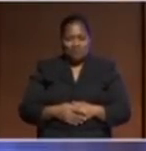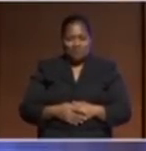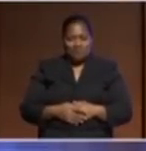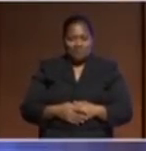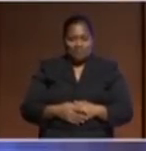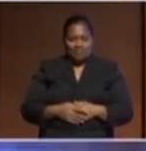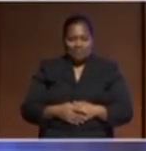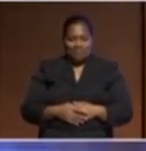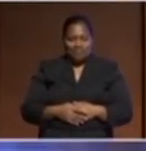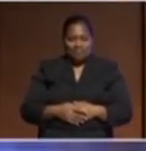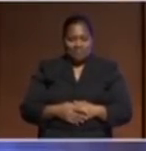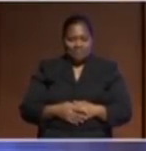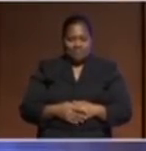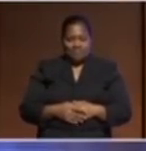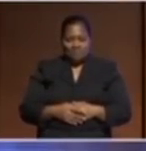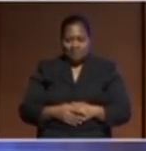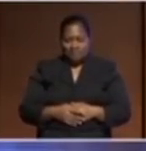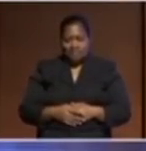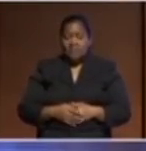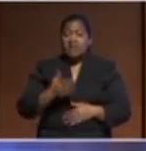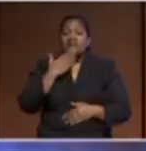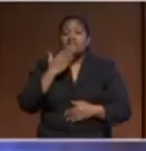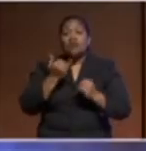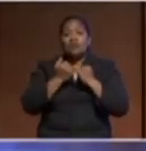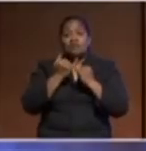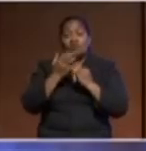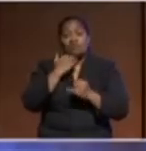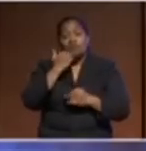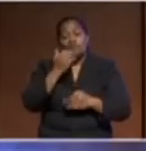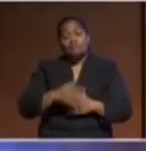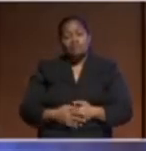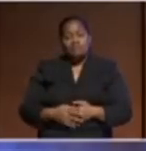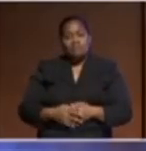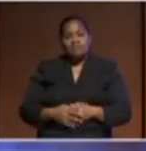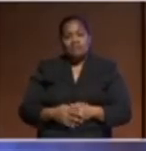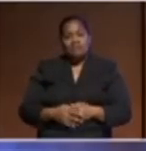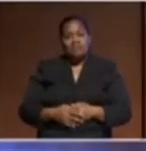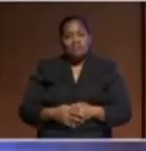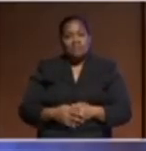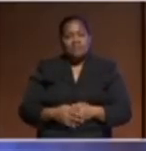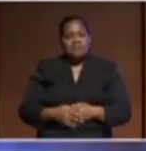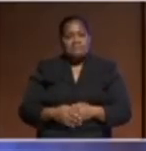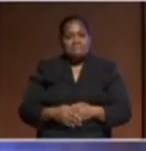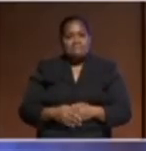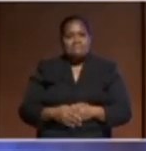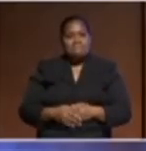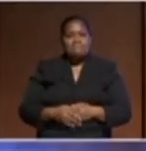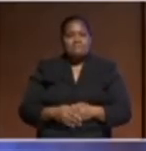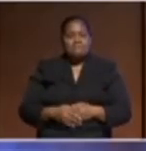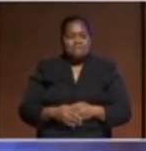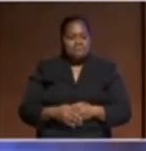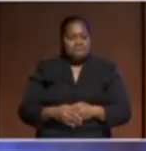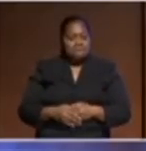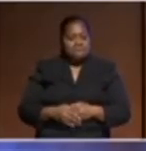thank you very much and I think Prime Minister those are absolutely what I think